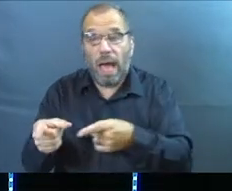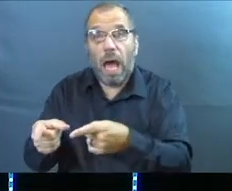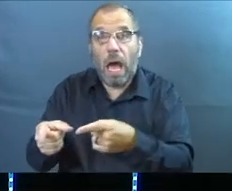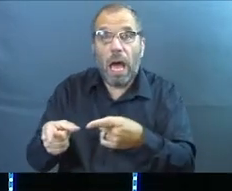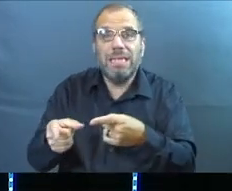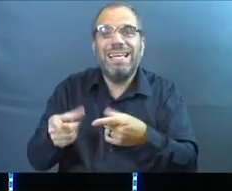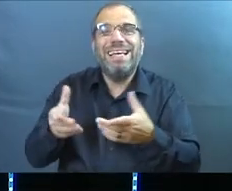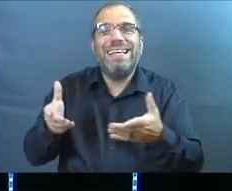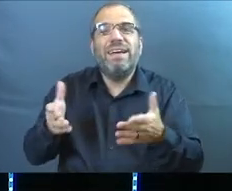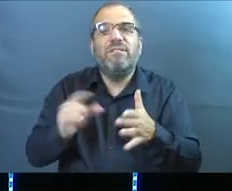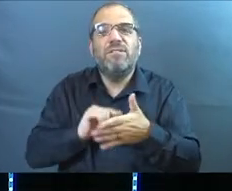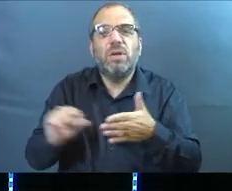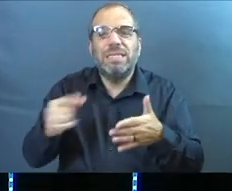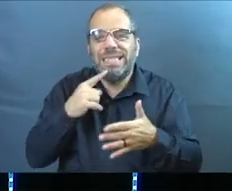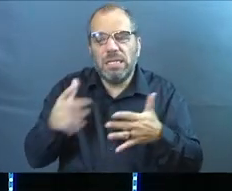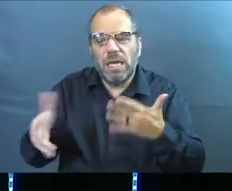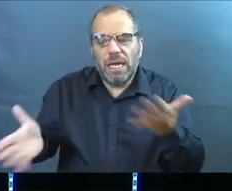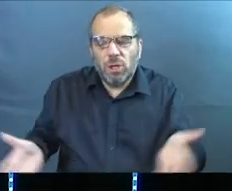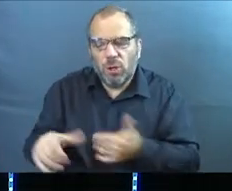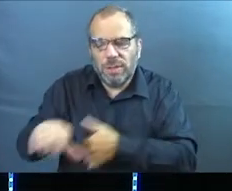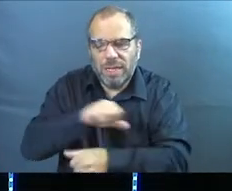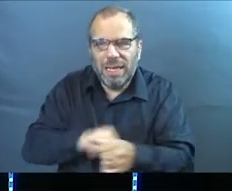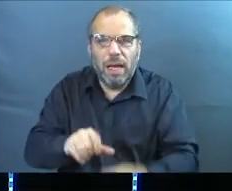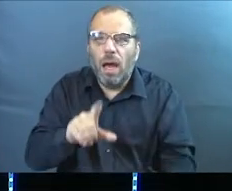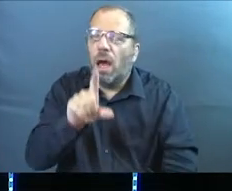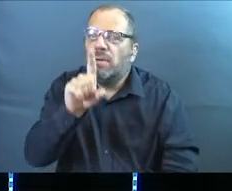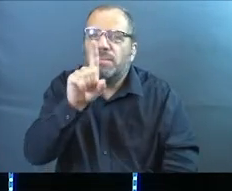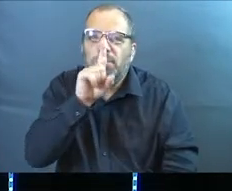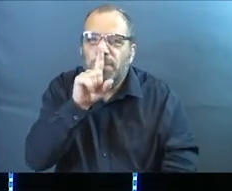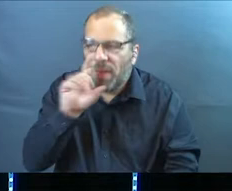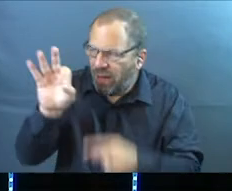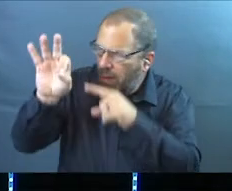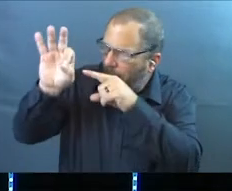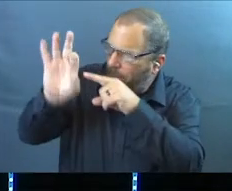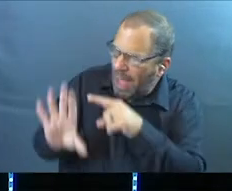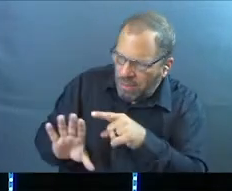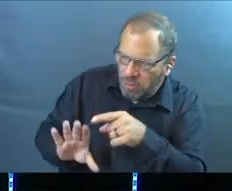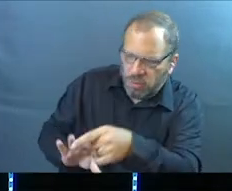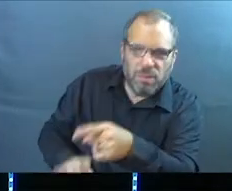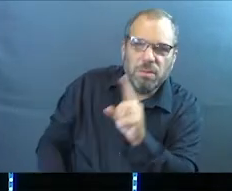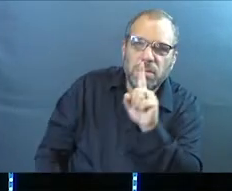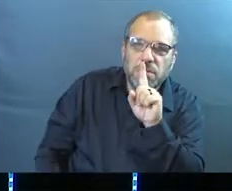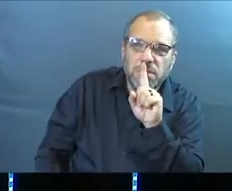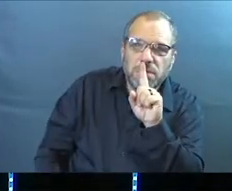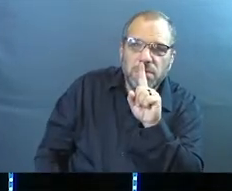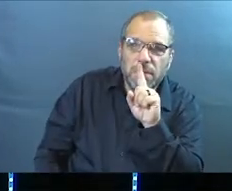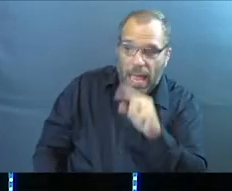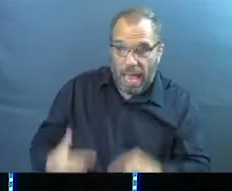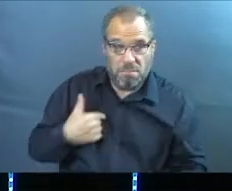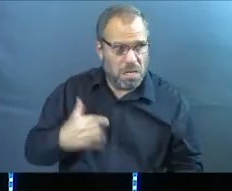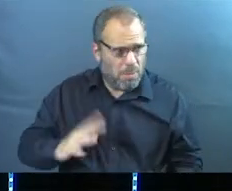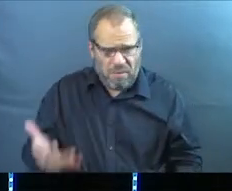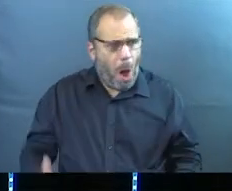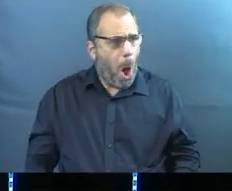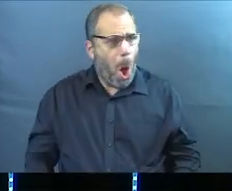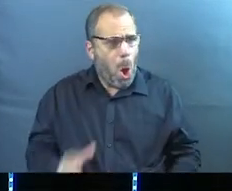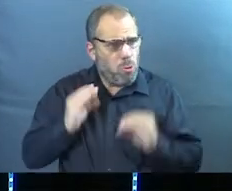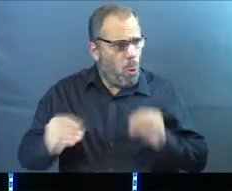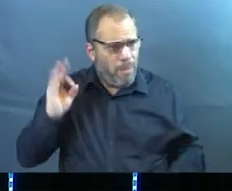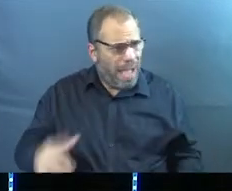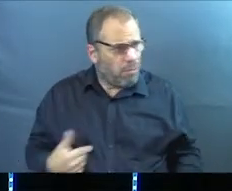encourage each other. There's not even a mention of a pastor in that verse, which I'm personally offended by.